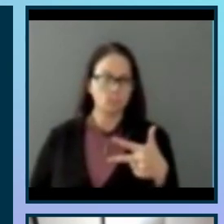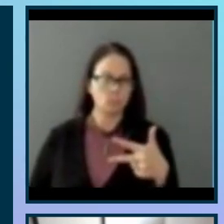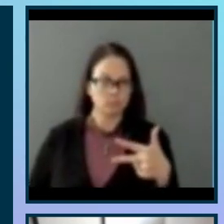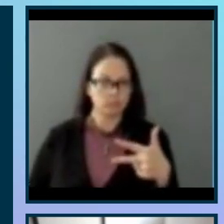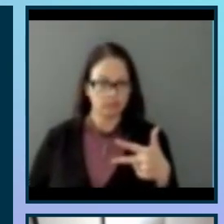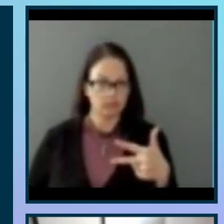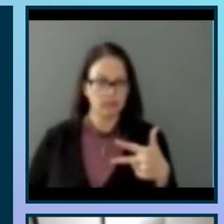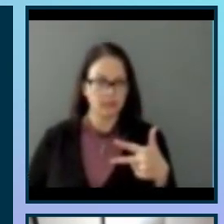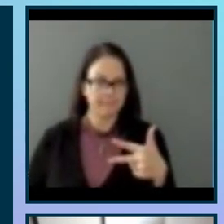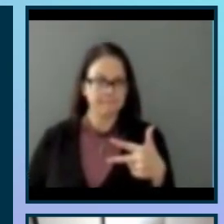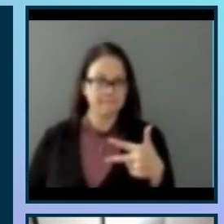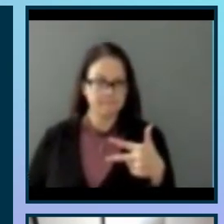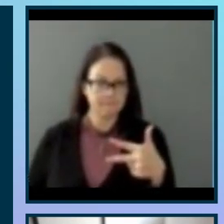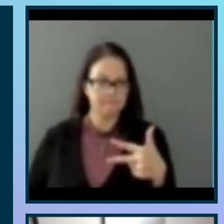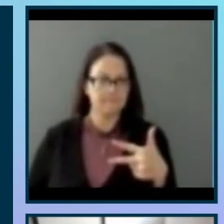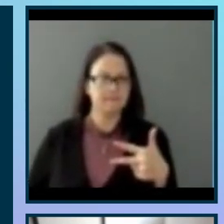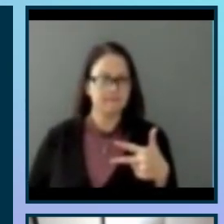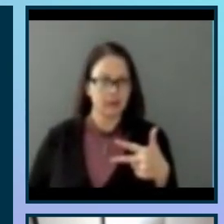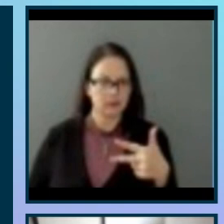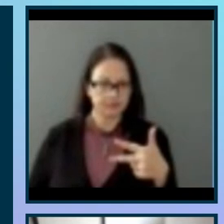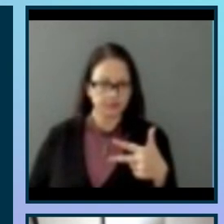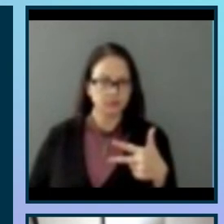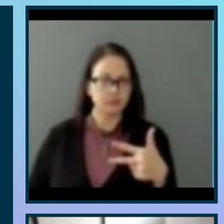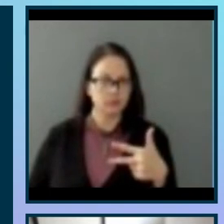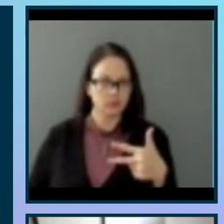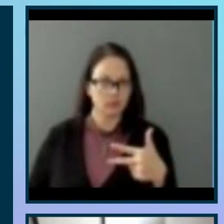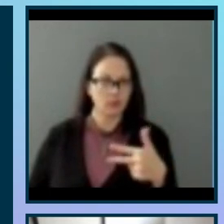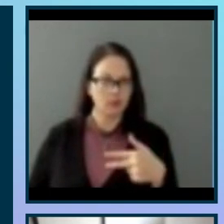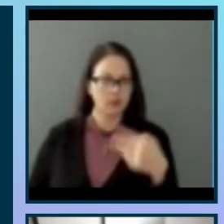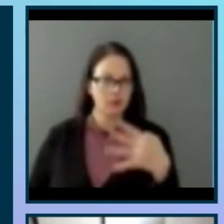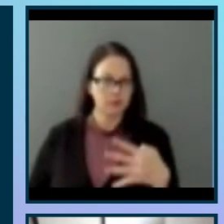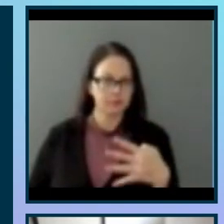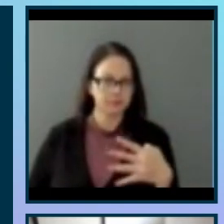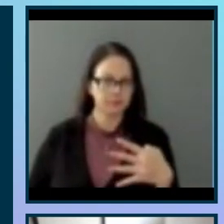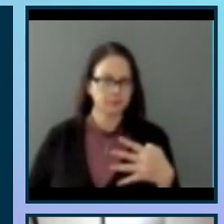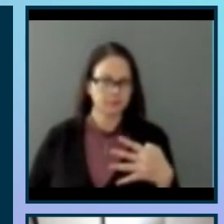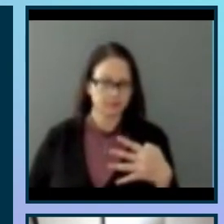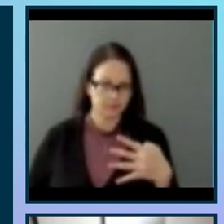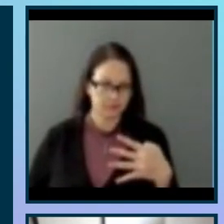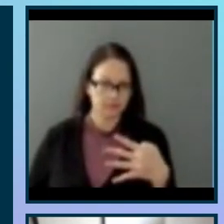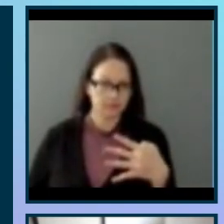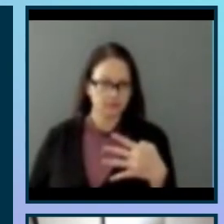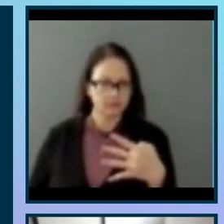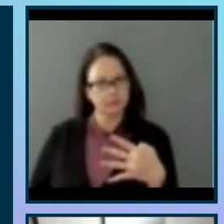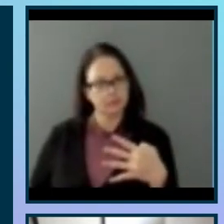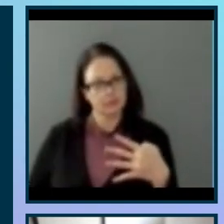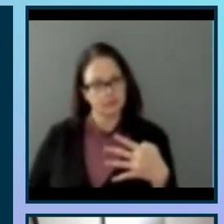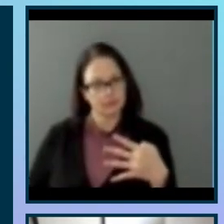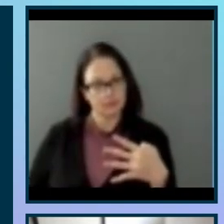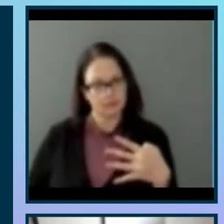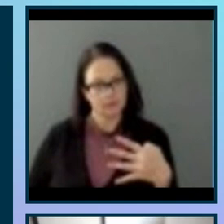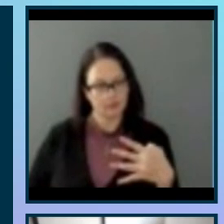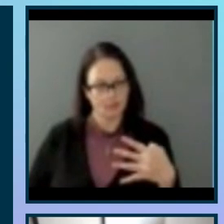a line, and it will tell you the time, frequency, site, etc. Potentially, there should be a tooltip or a